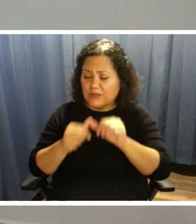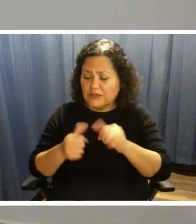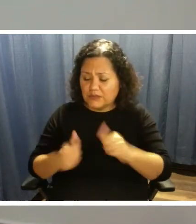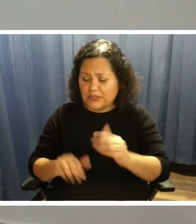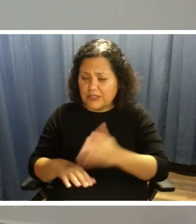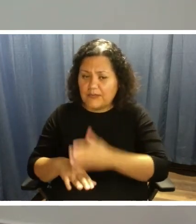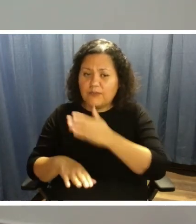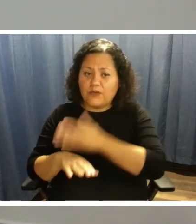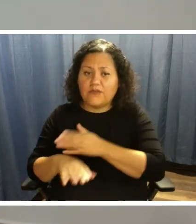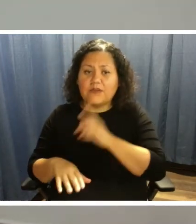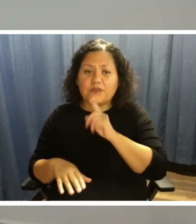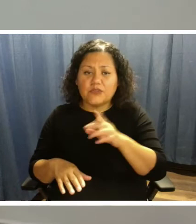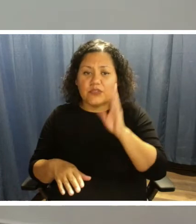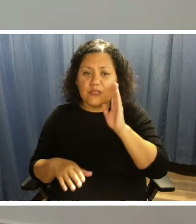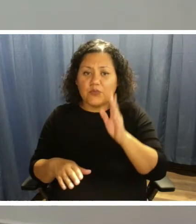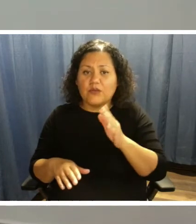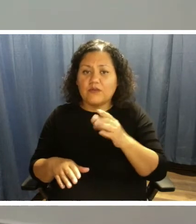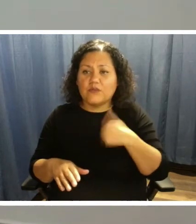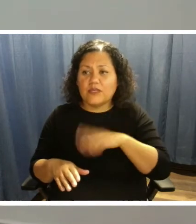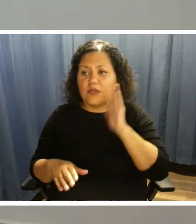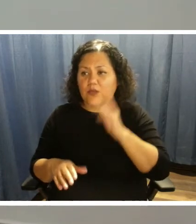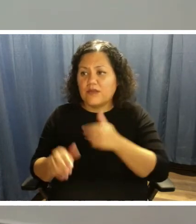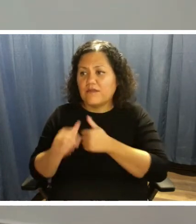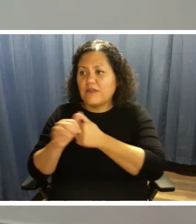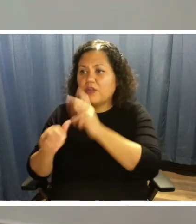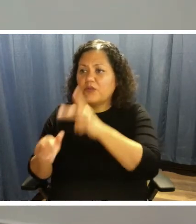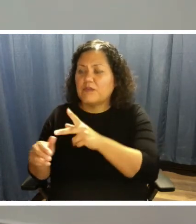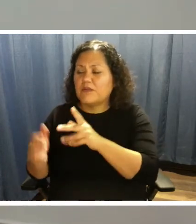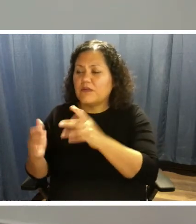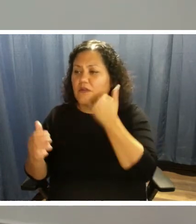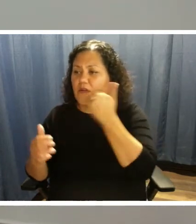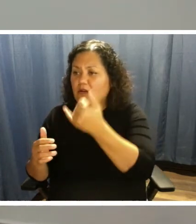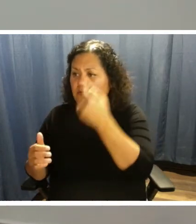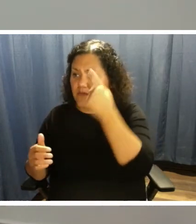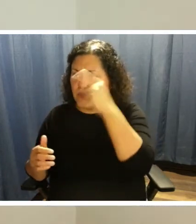I'm sure that you will have follow up in the next day or so. Thank you.